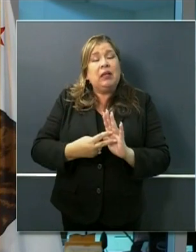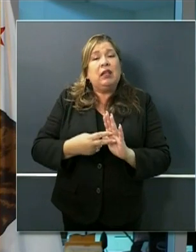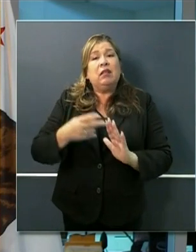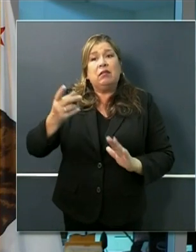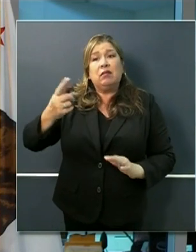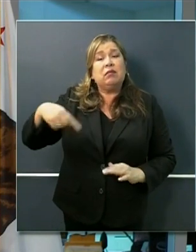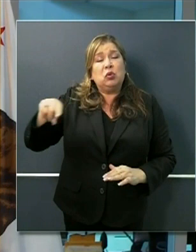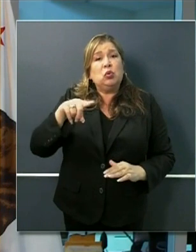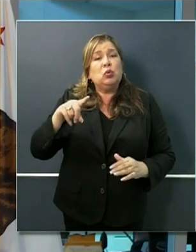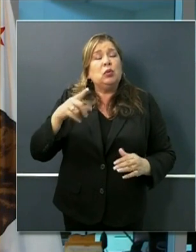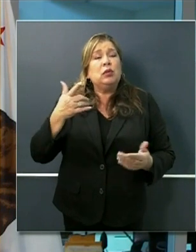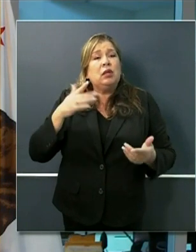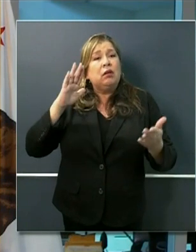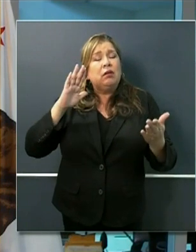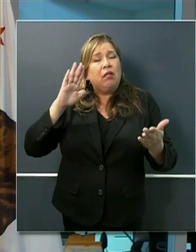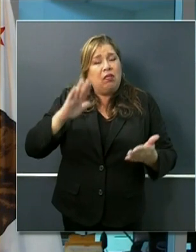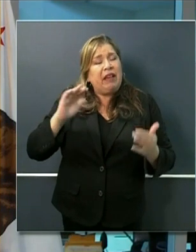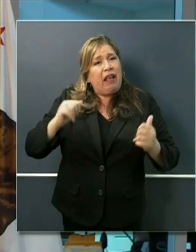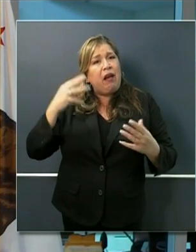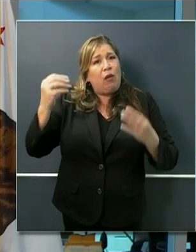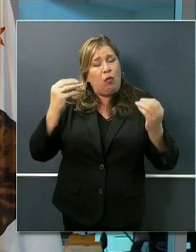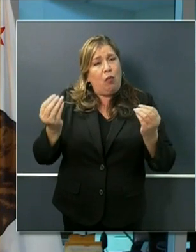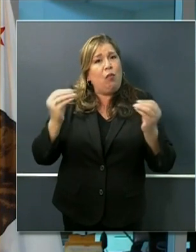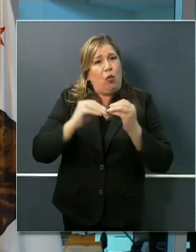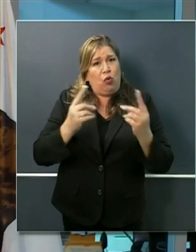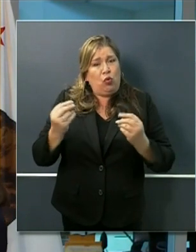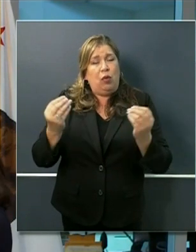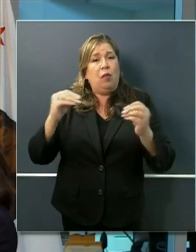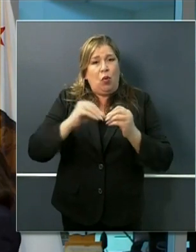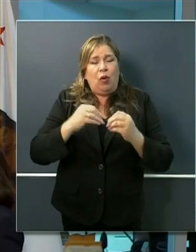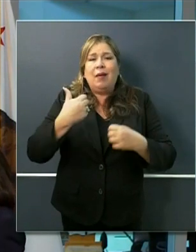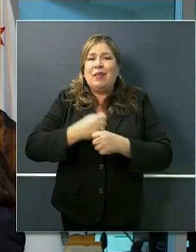move that that doesn't put these populations at greater risk